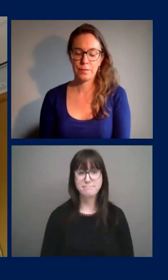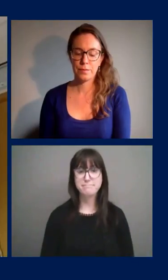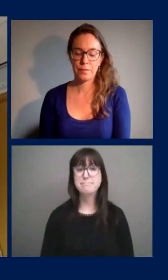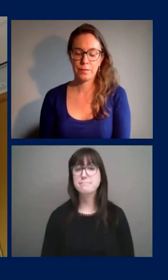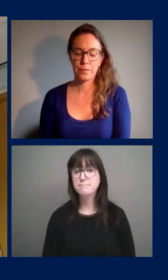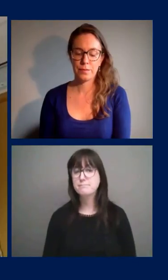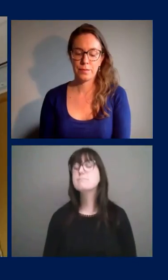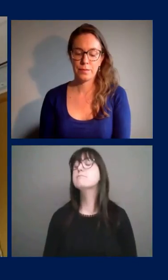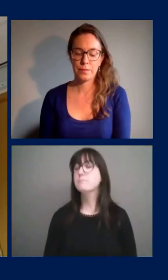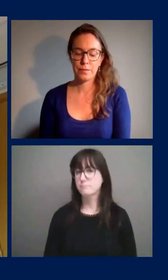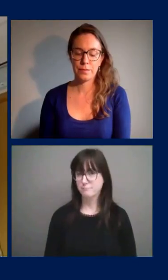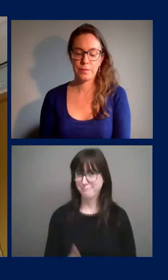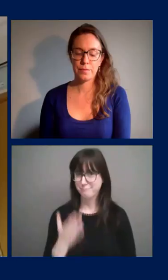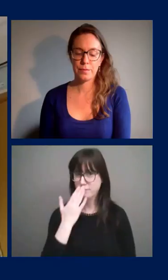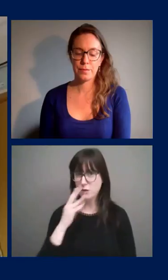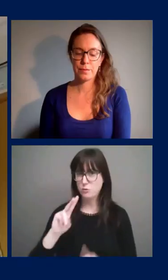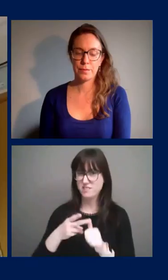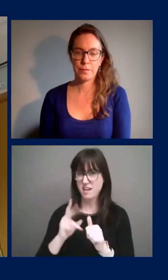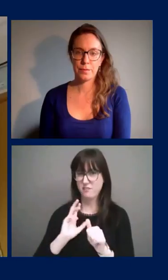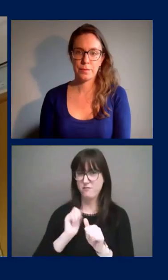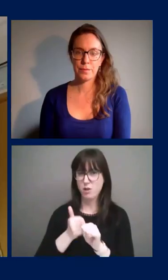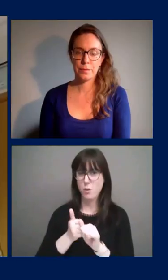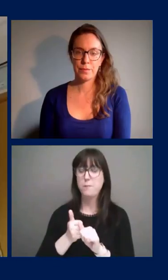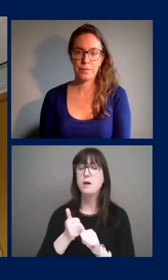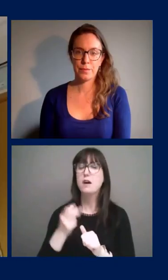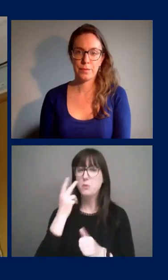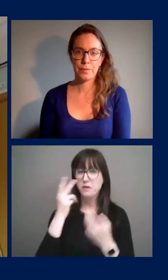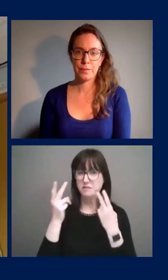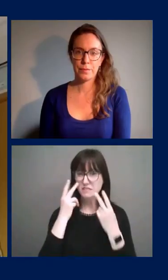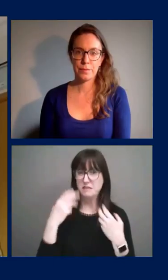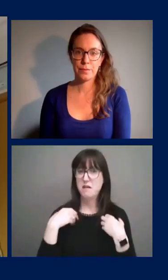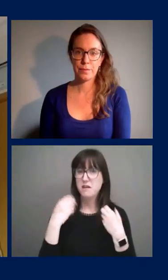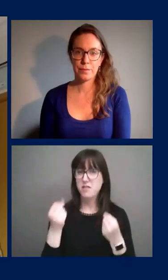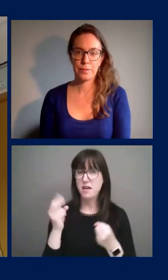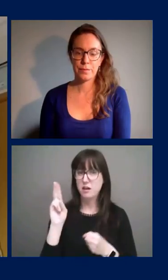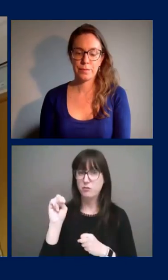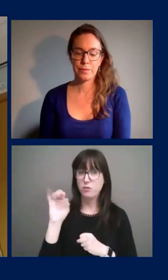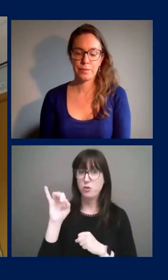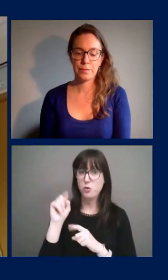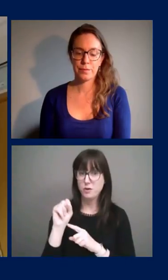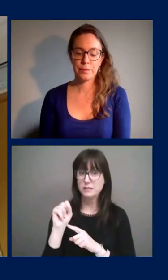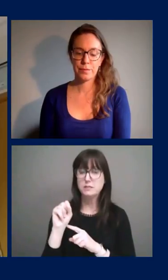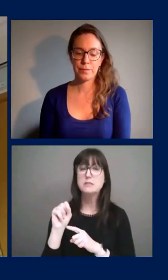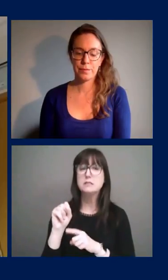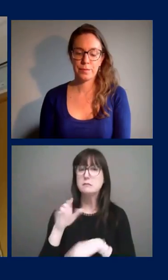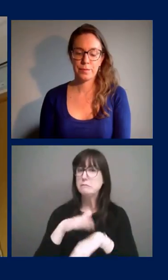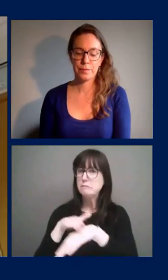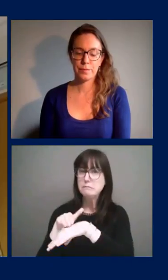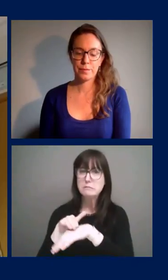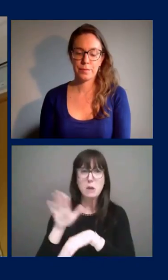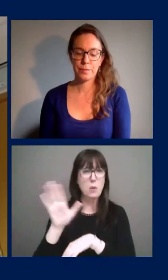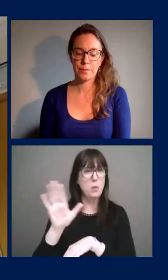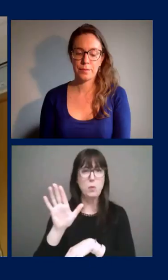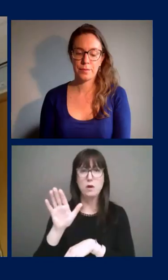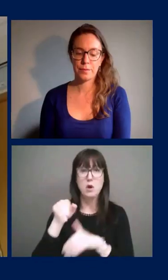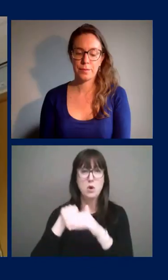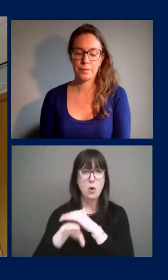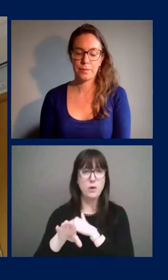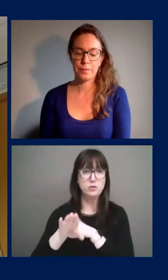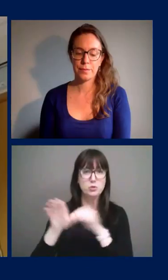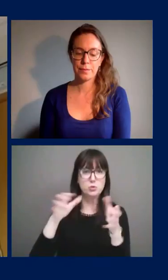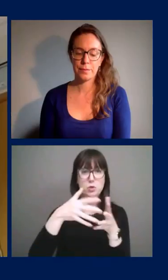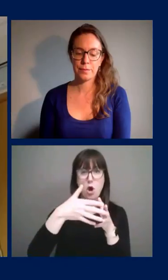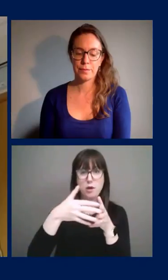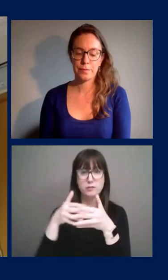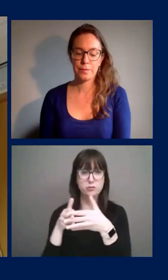And my follow-up question, we've seen the health unit and leads, uh, talk about asking people not going to their cottage. Would you recommend that